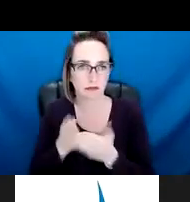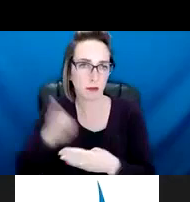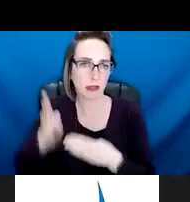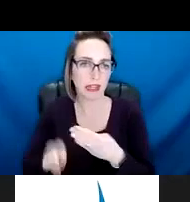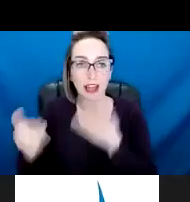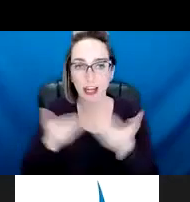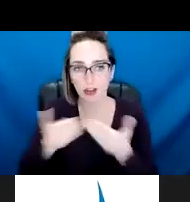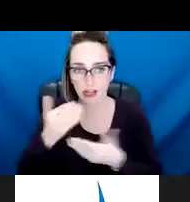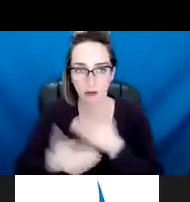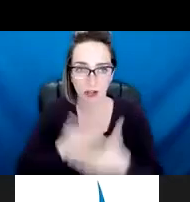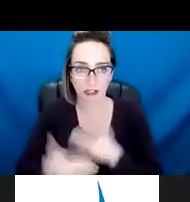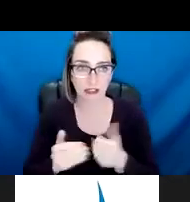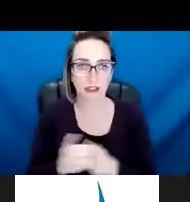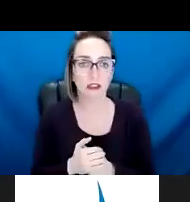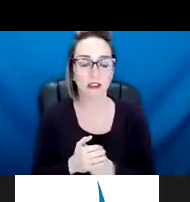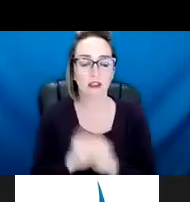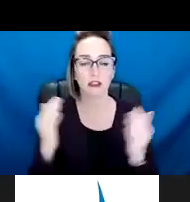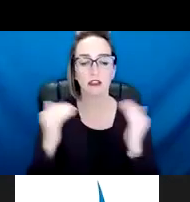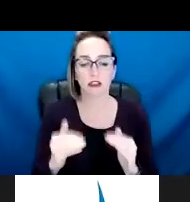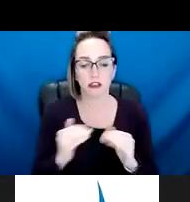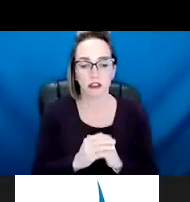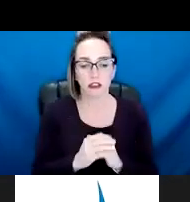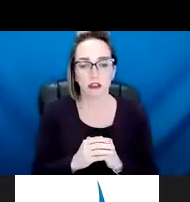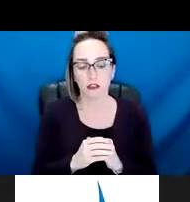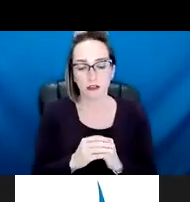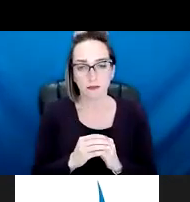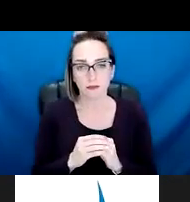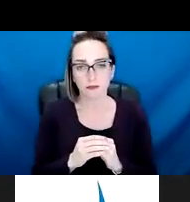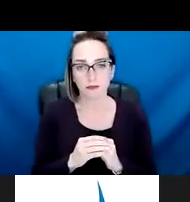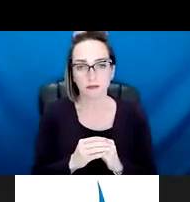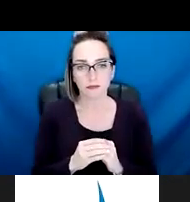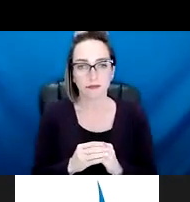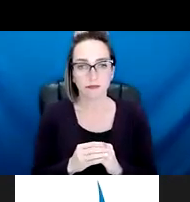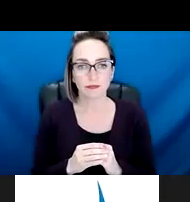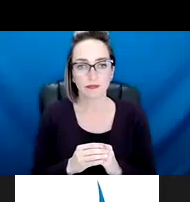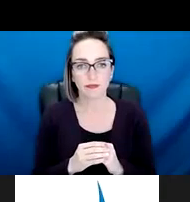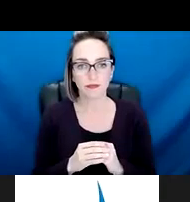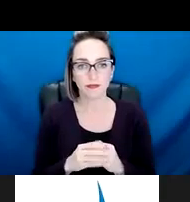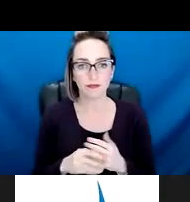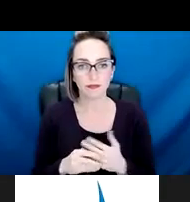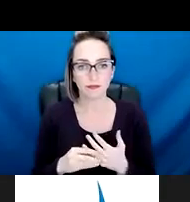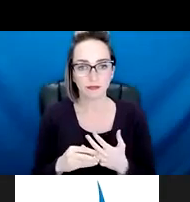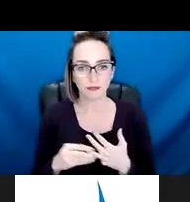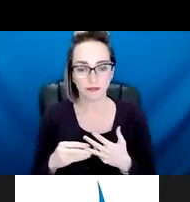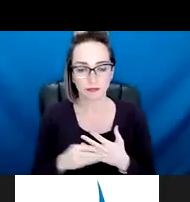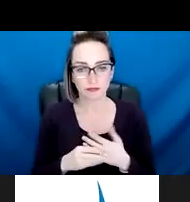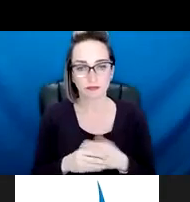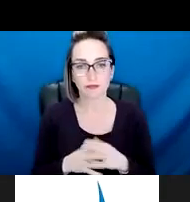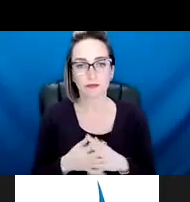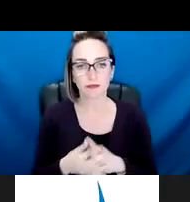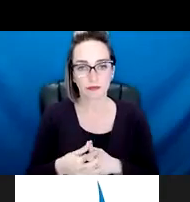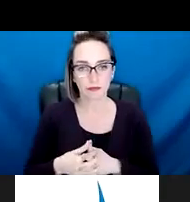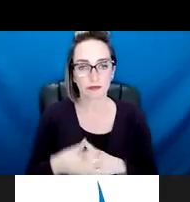Along with this, we have a actually have for the first time for a while I've had a sergeant to be able to specifically